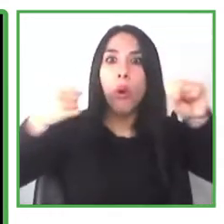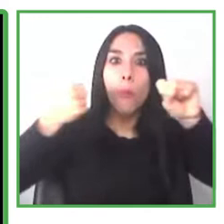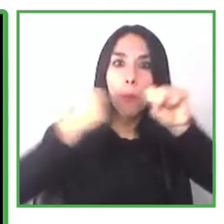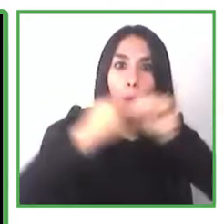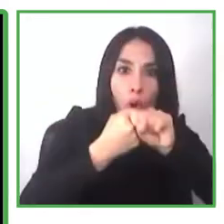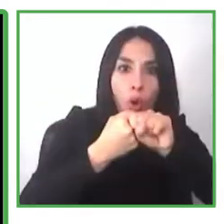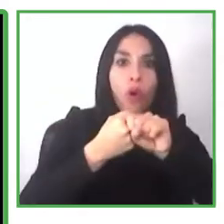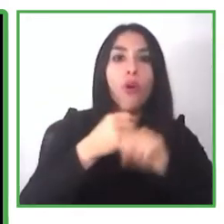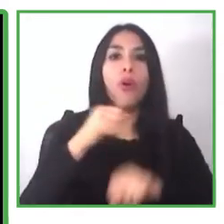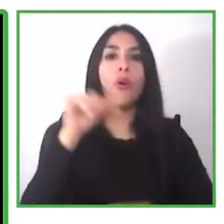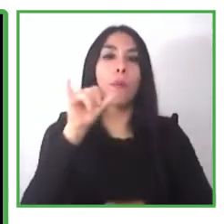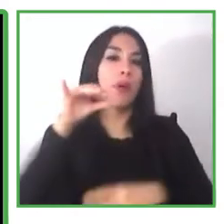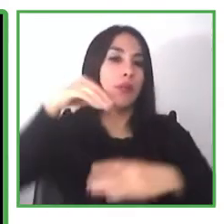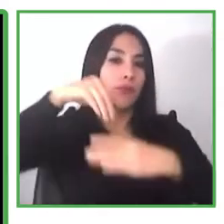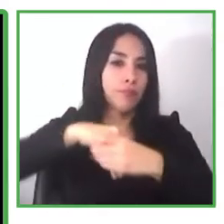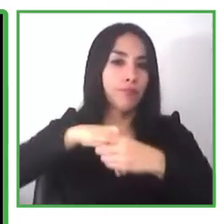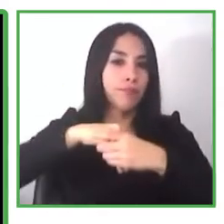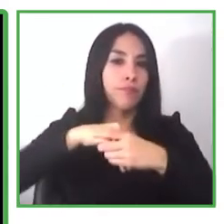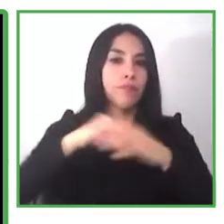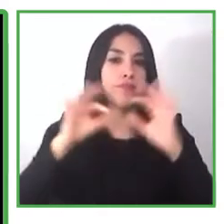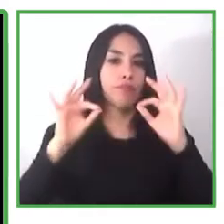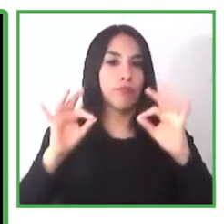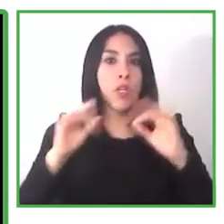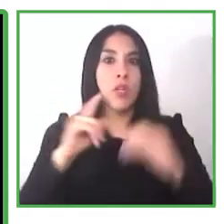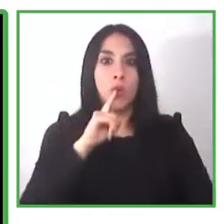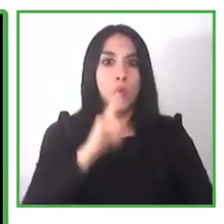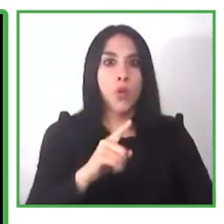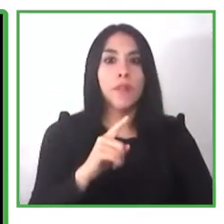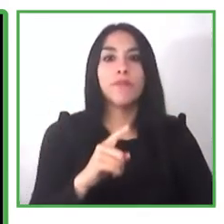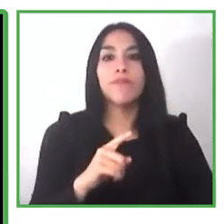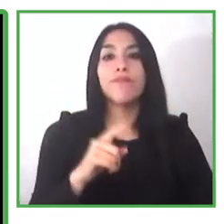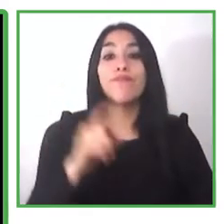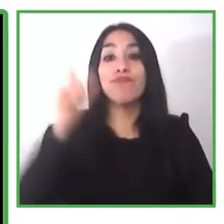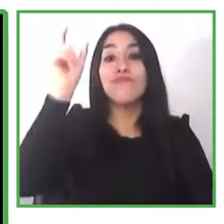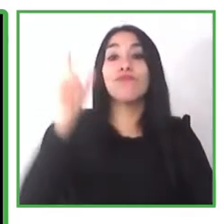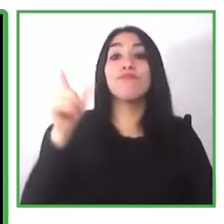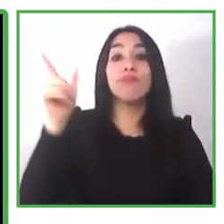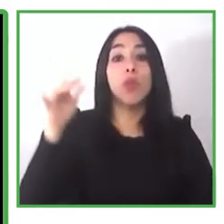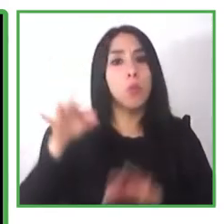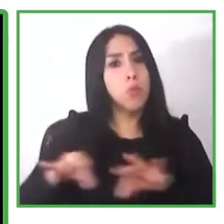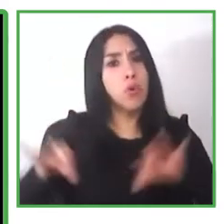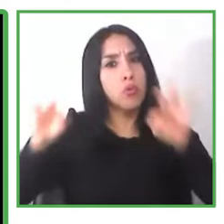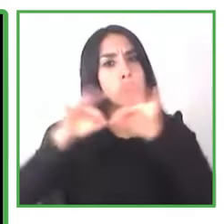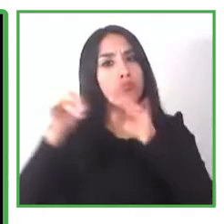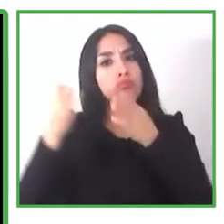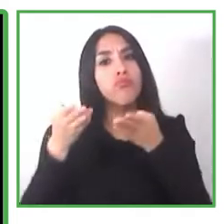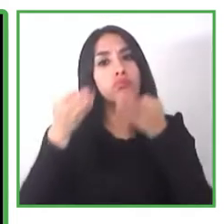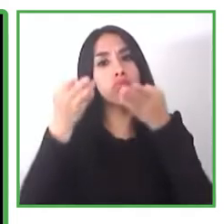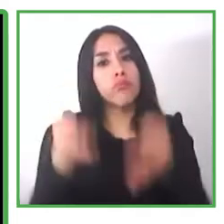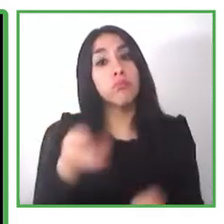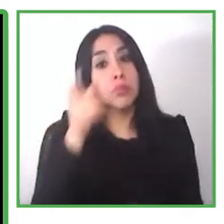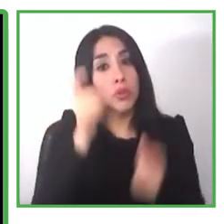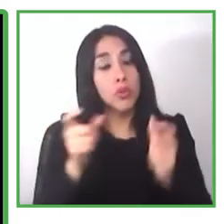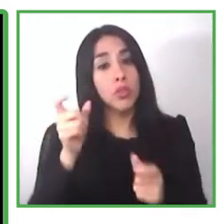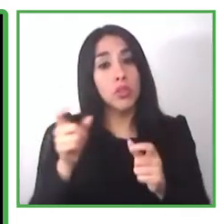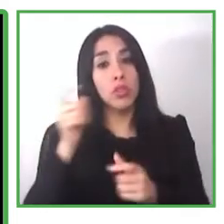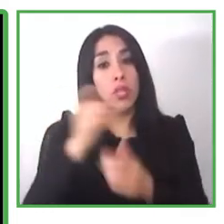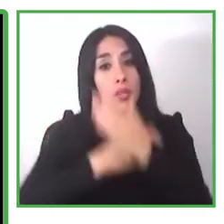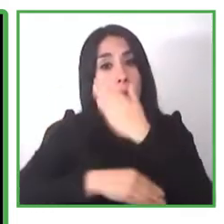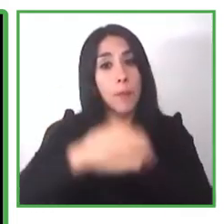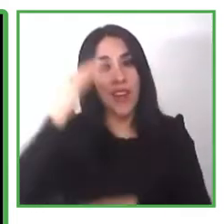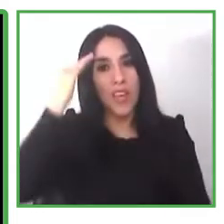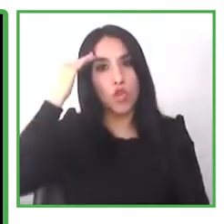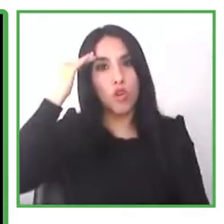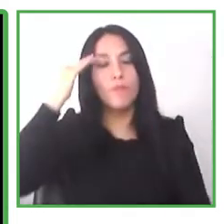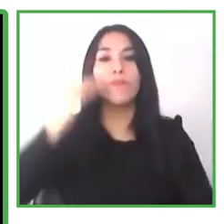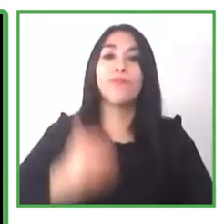disability i'd say in their own lives here we are waiting to get the